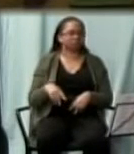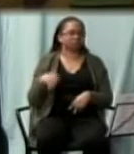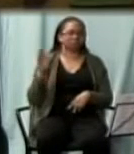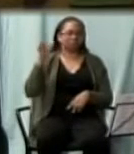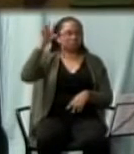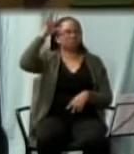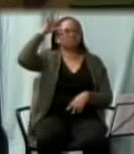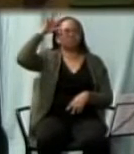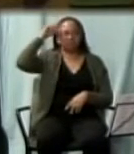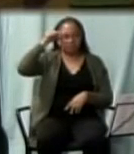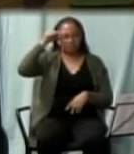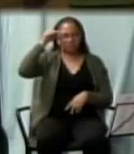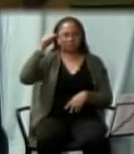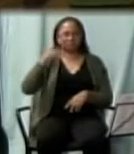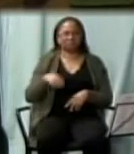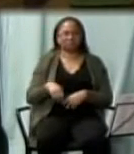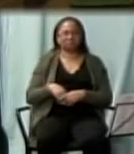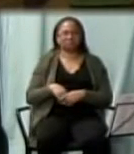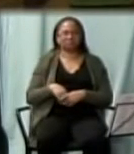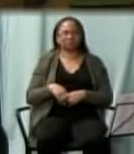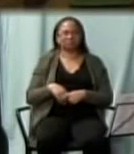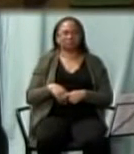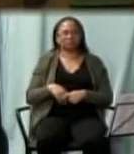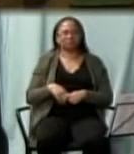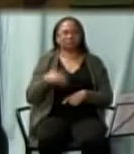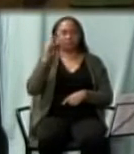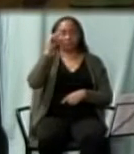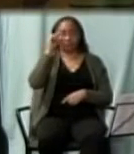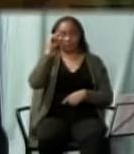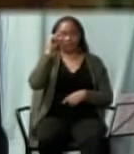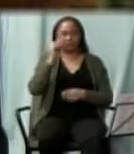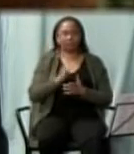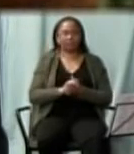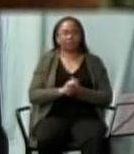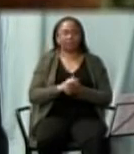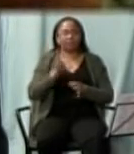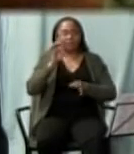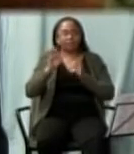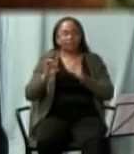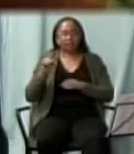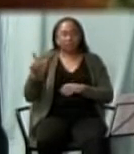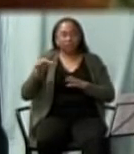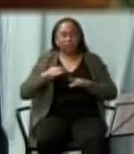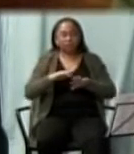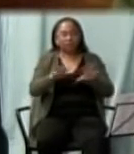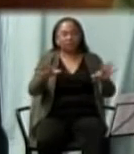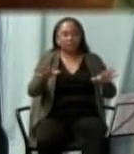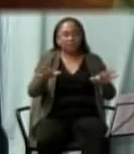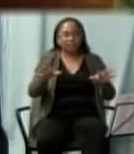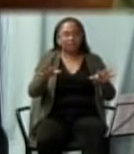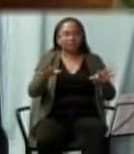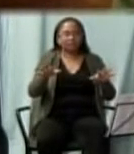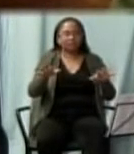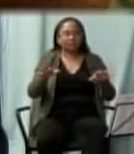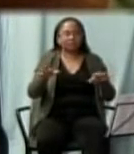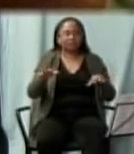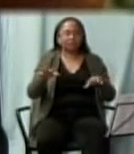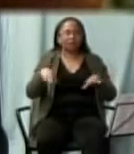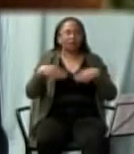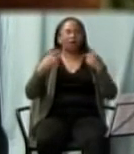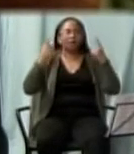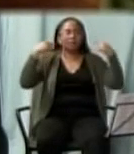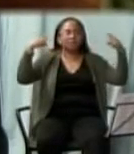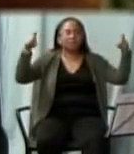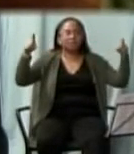So remember that success depends both on the prophet who is preaching